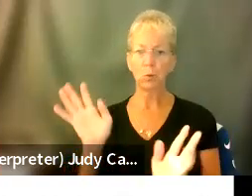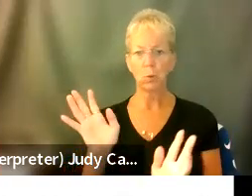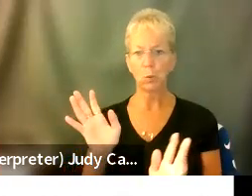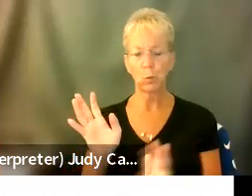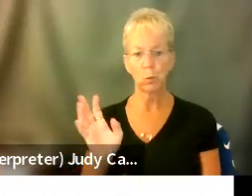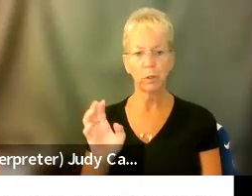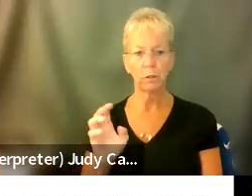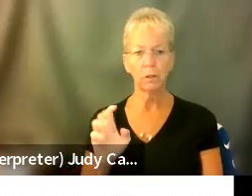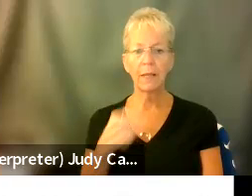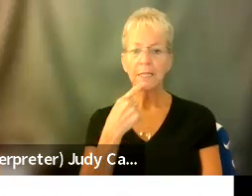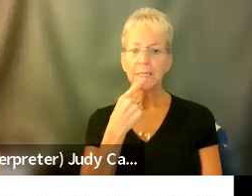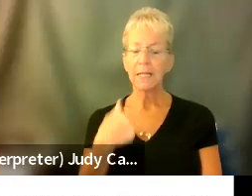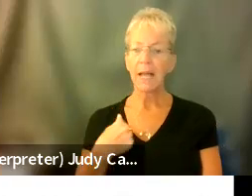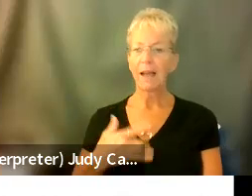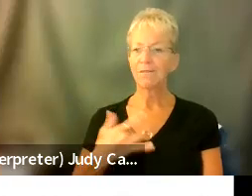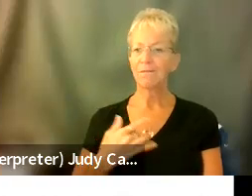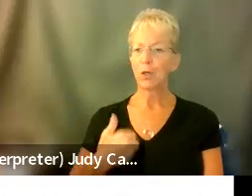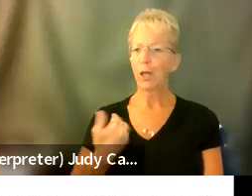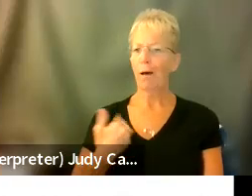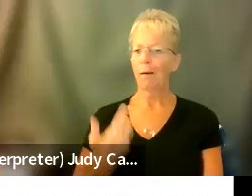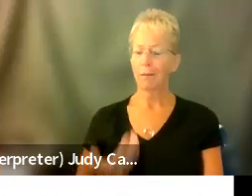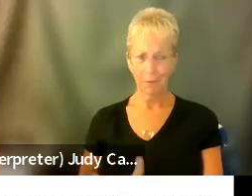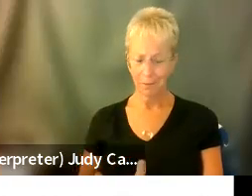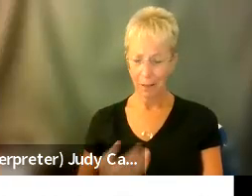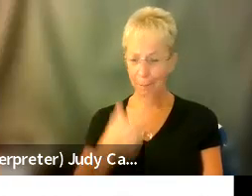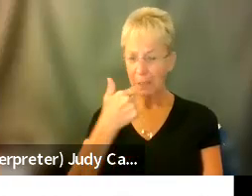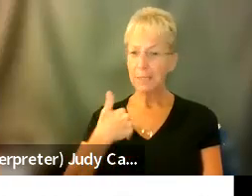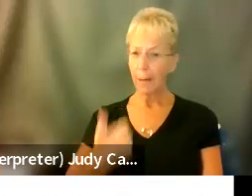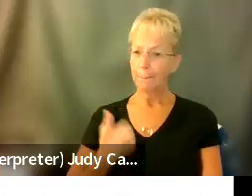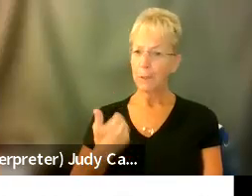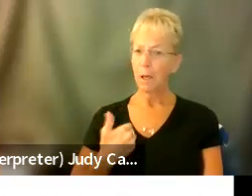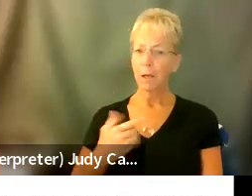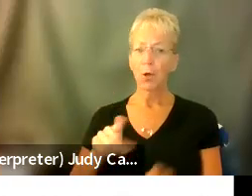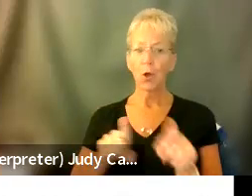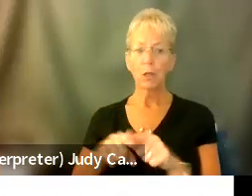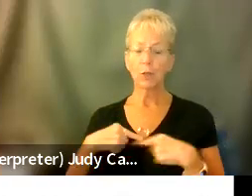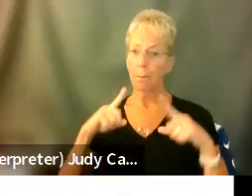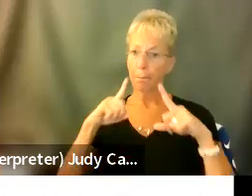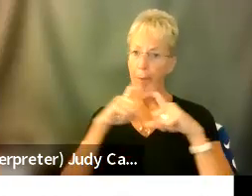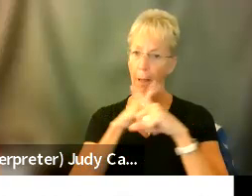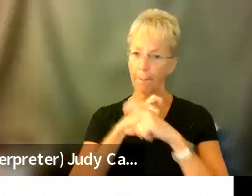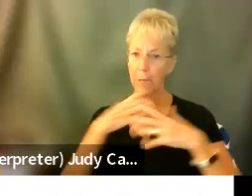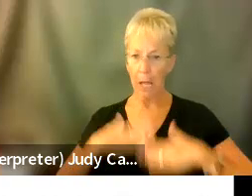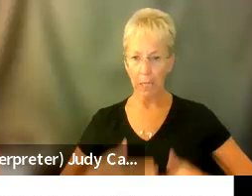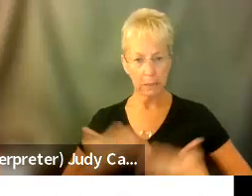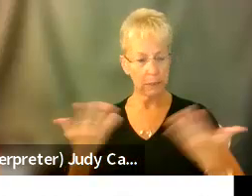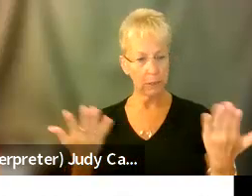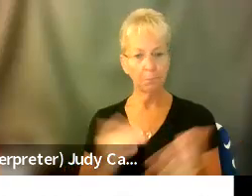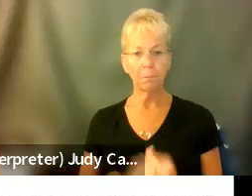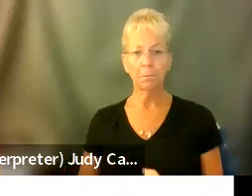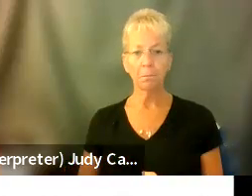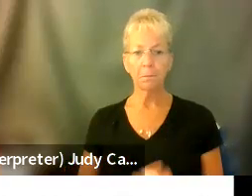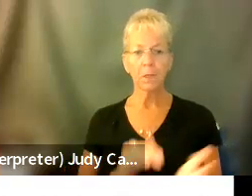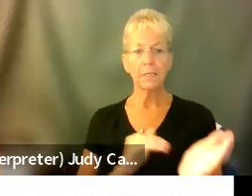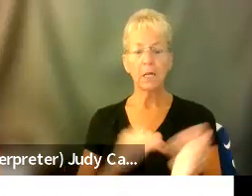which is what they said. I don't feel young, but because of my youth and the complexities of my conditions. Um, but Dr.